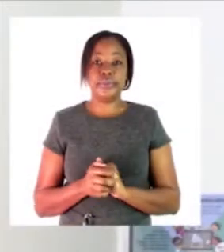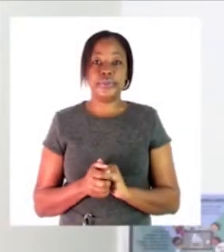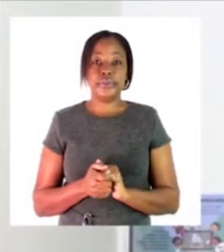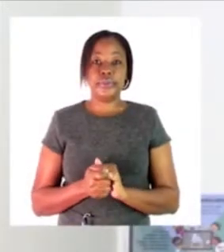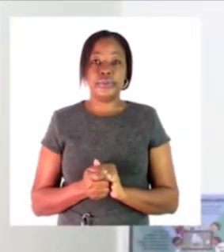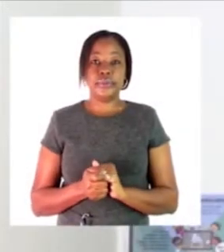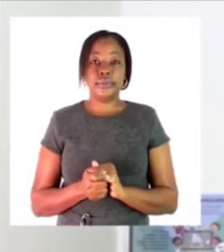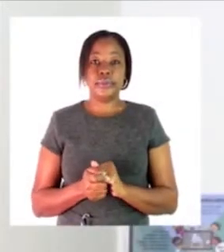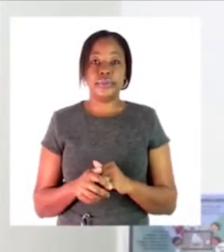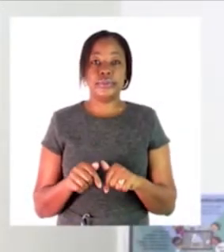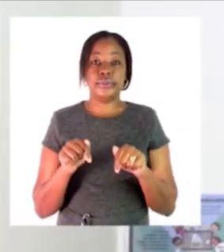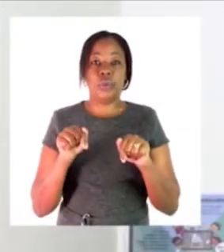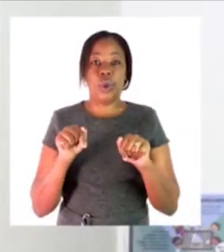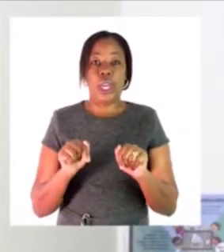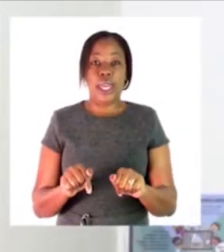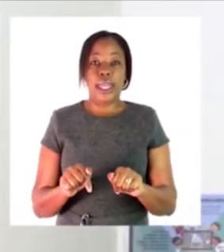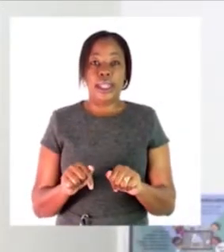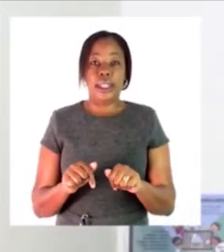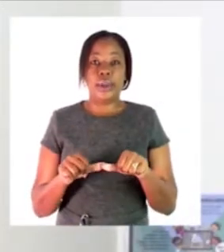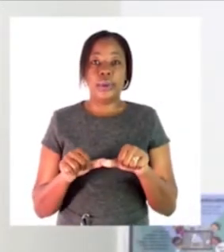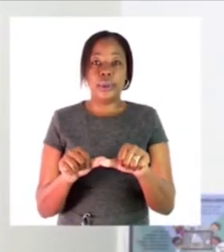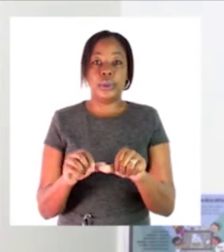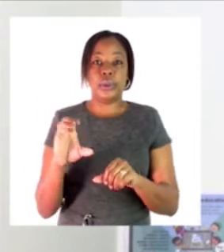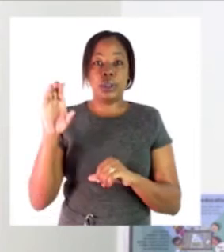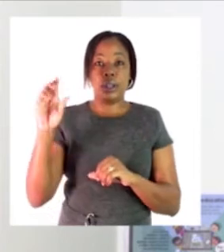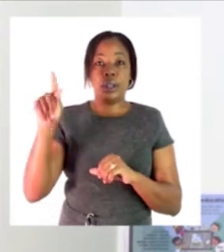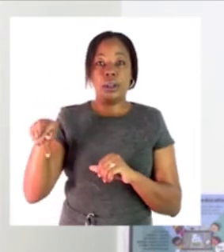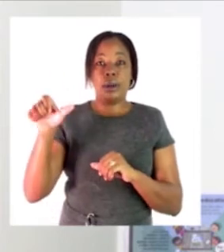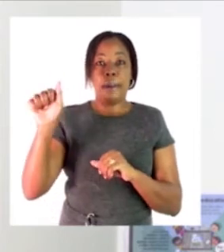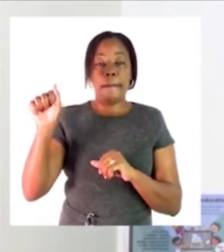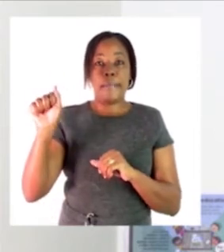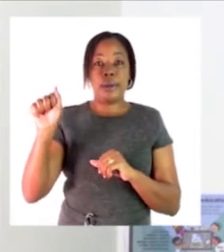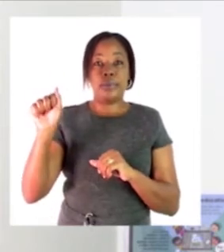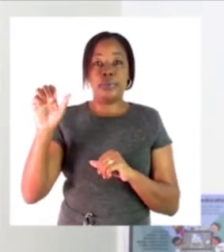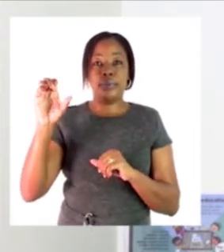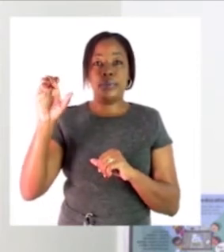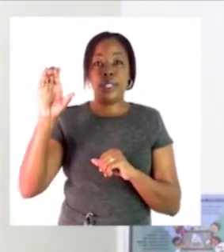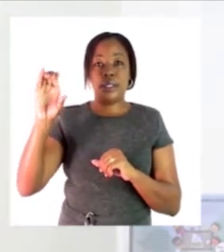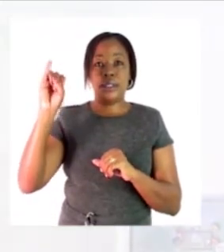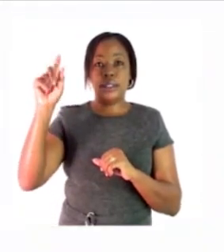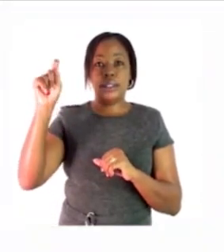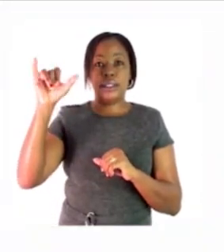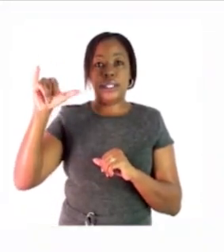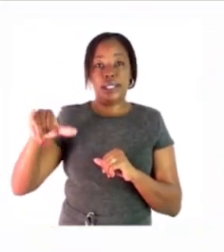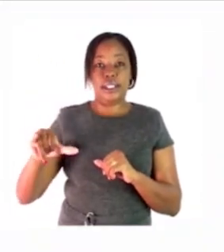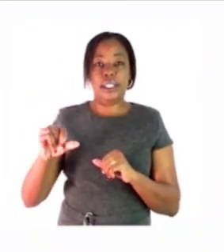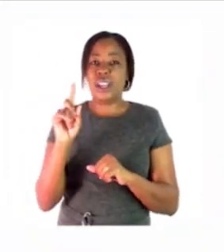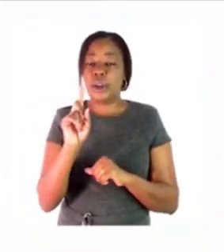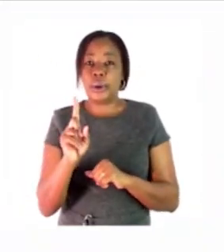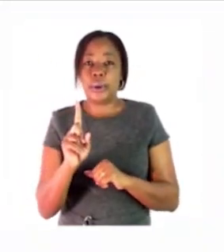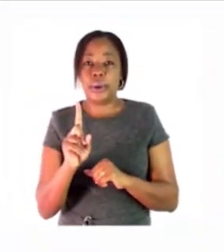we are going to learn about capacity on page five now what is capacity capacity